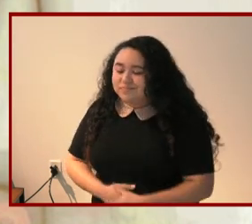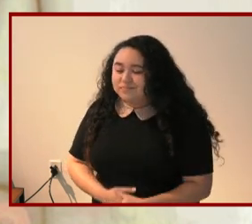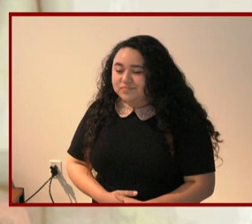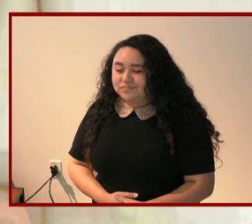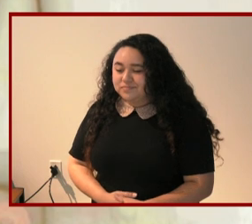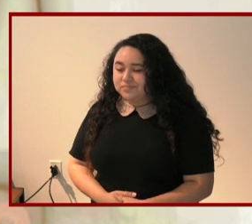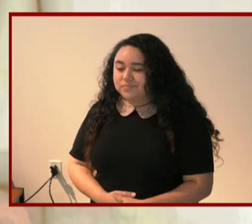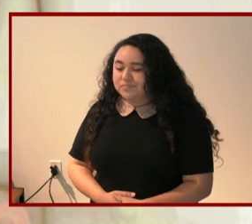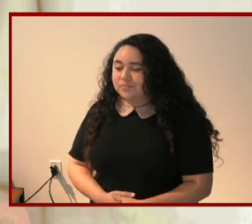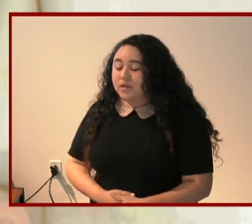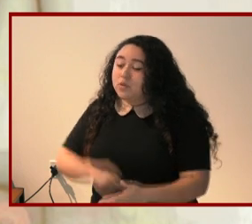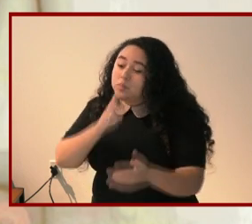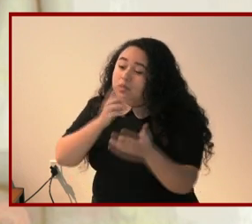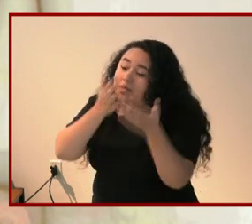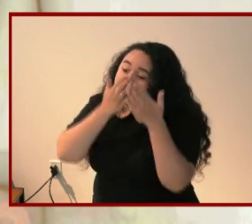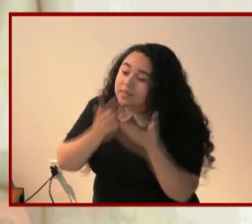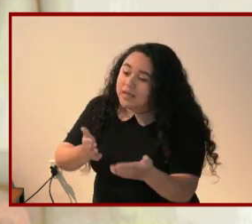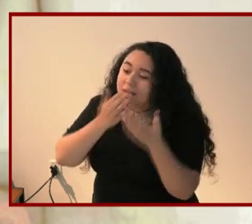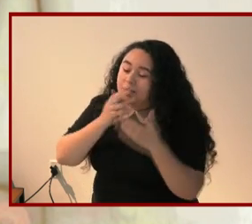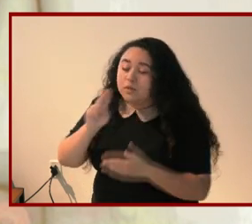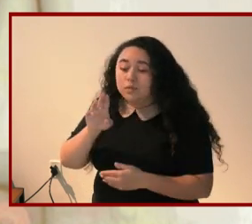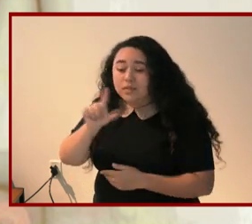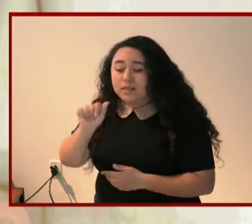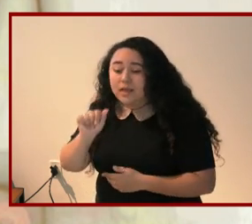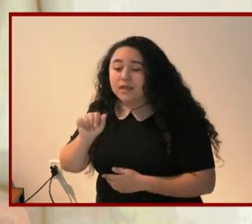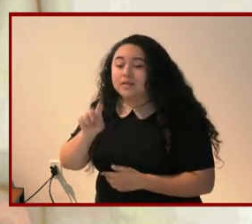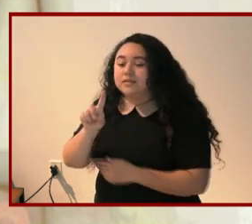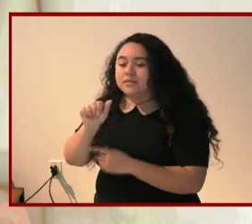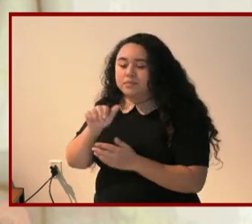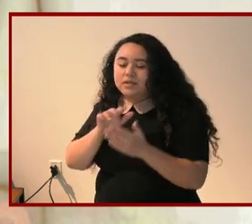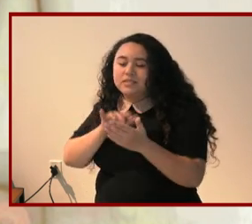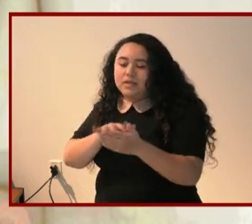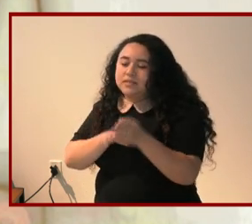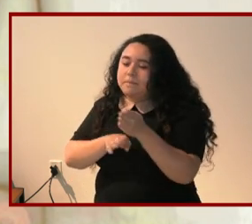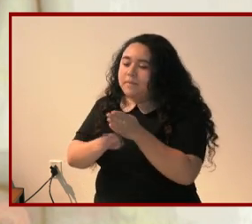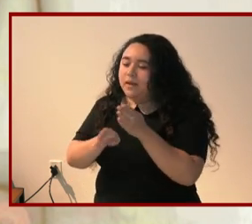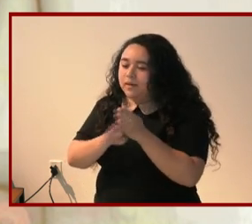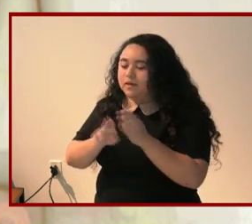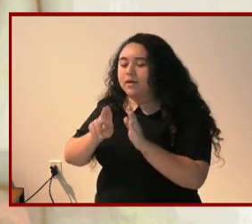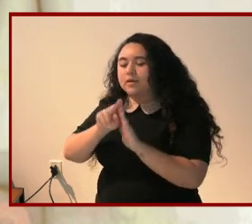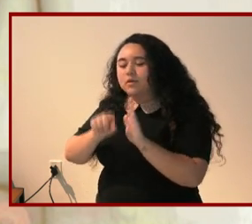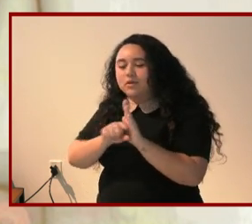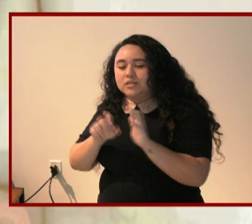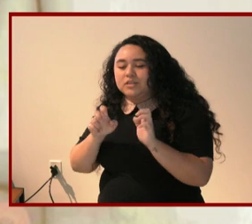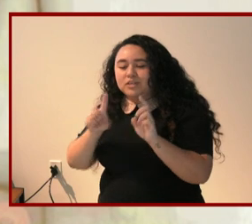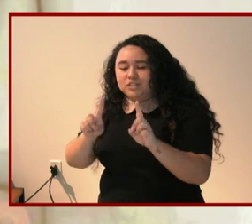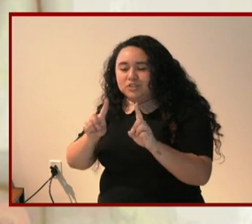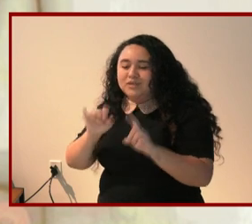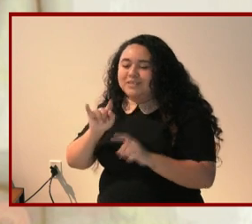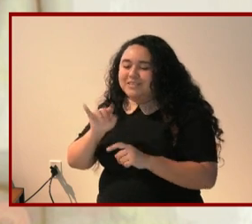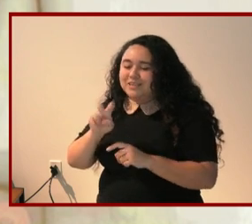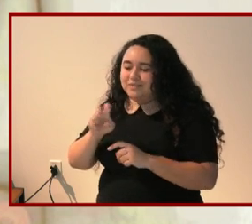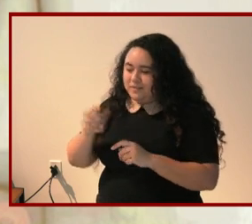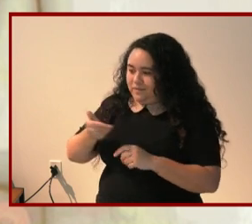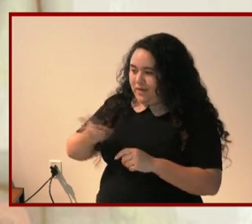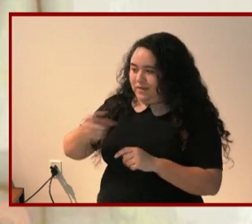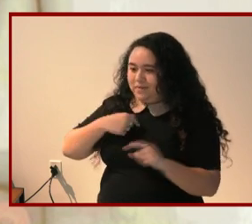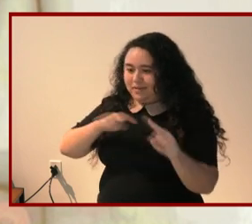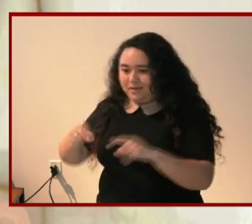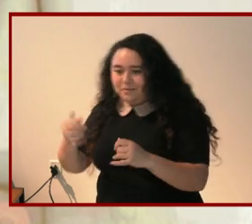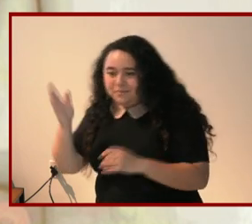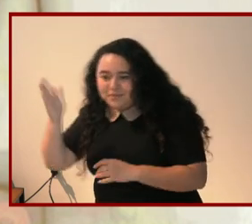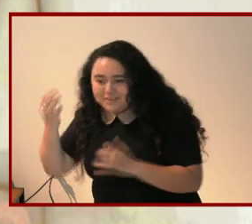So my deepest thanks to the UCLA Disability Studies minor and undergraduate education initiatives for inviting me here today.